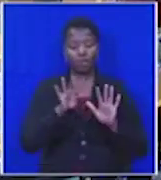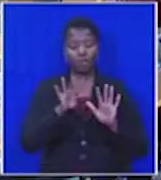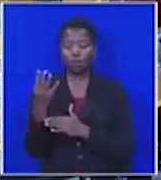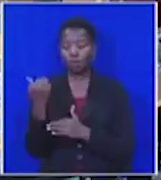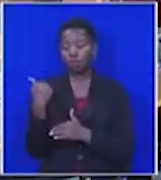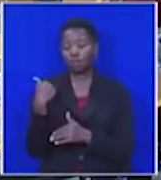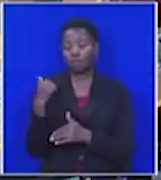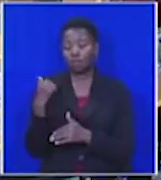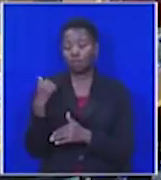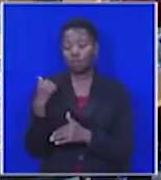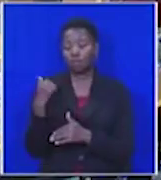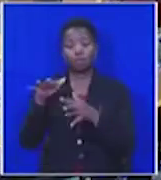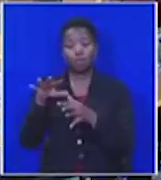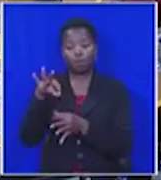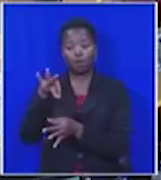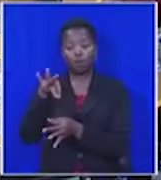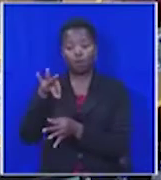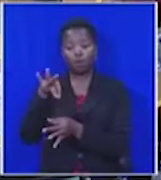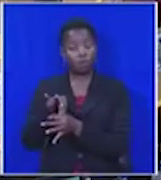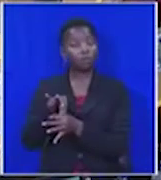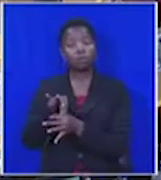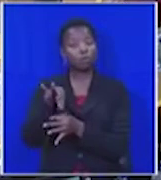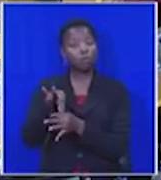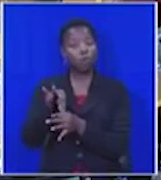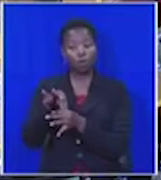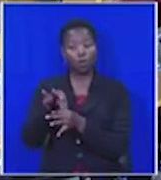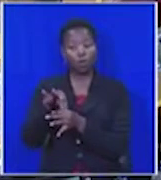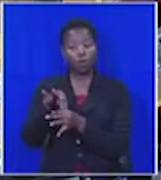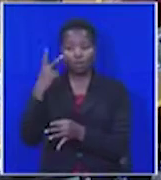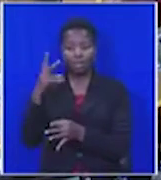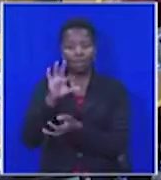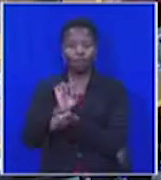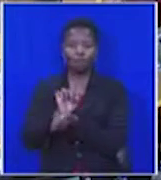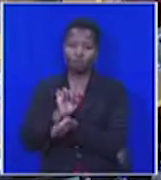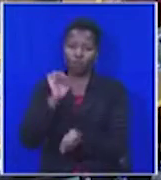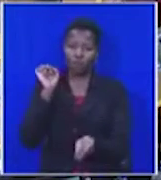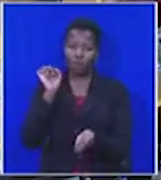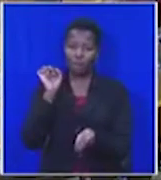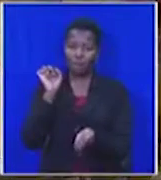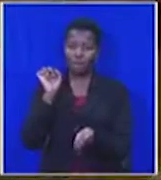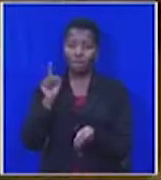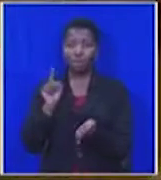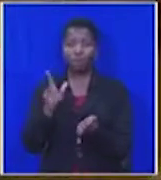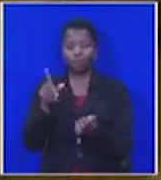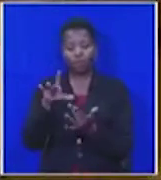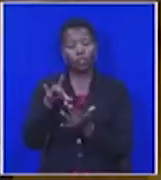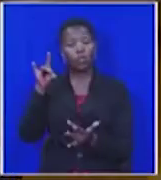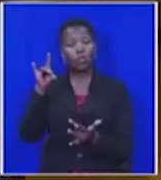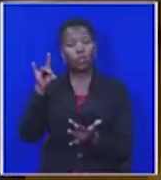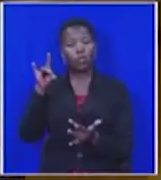Africa, through their votes, chose freedom over tyranny. They chose a multi-party democracy